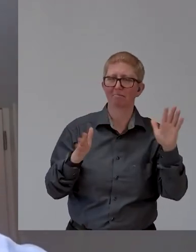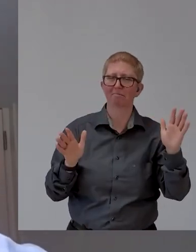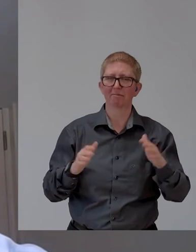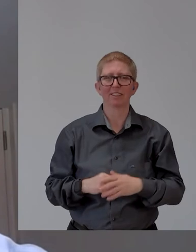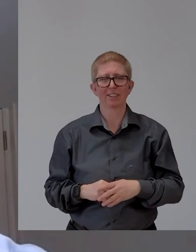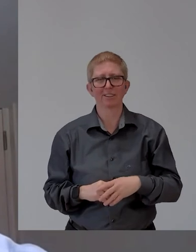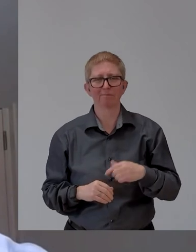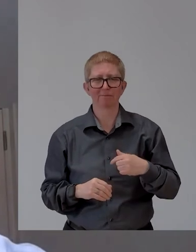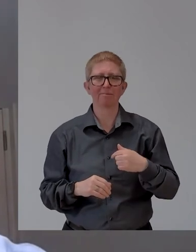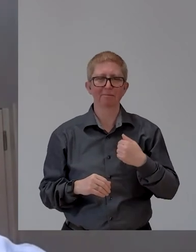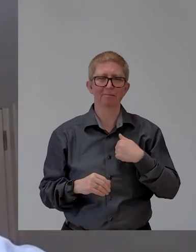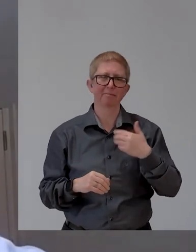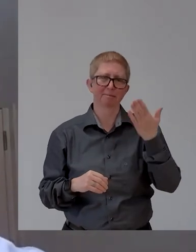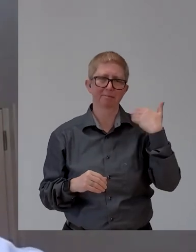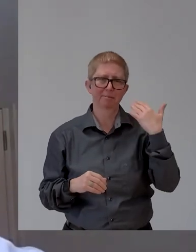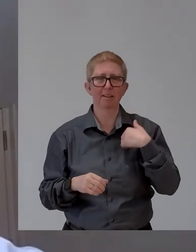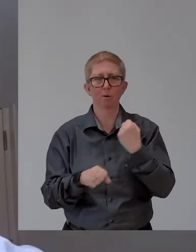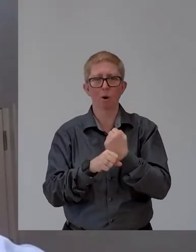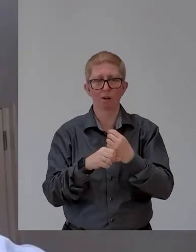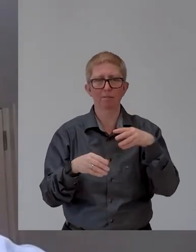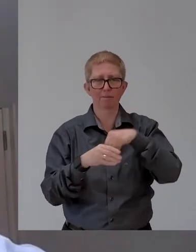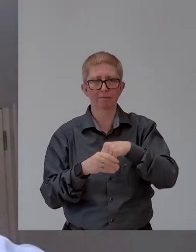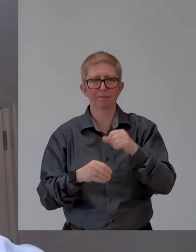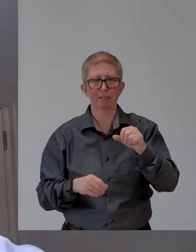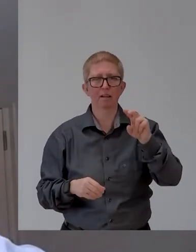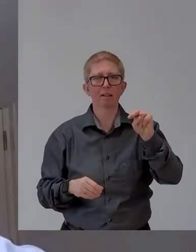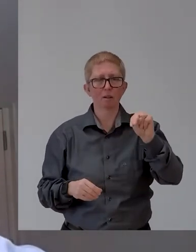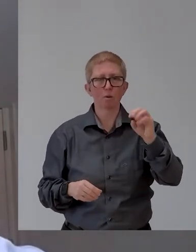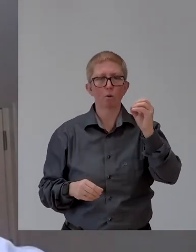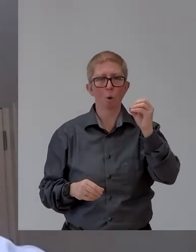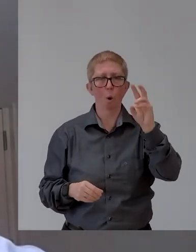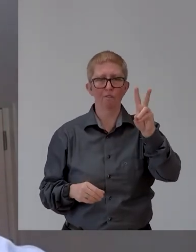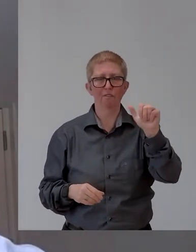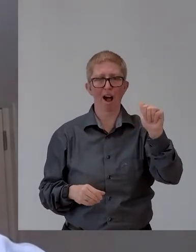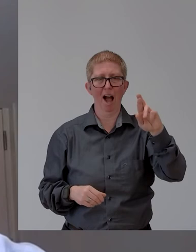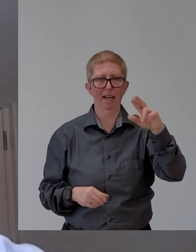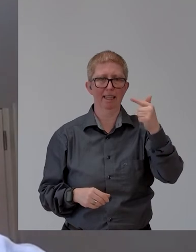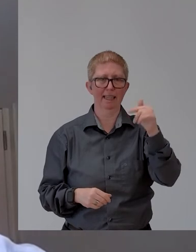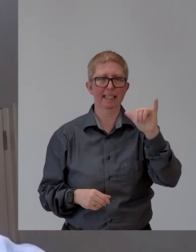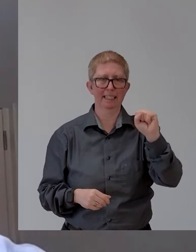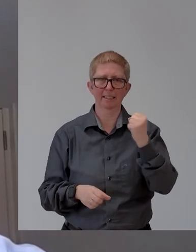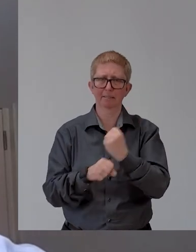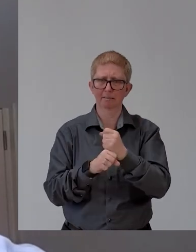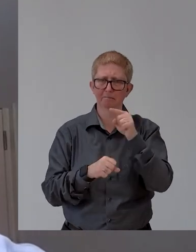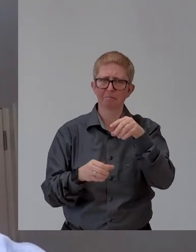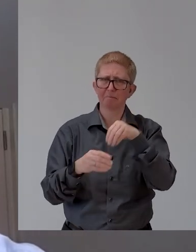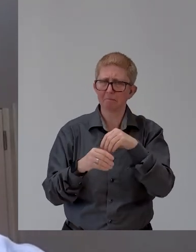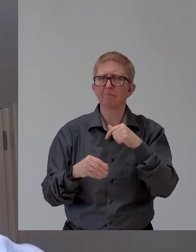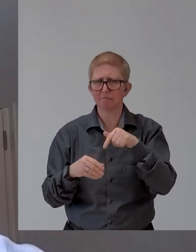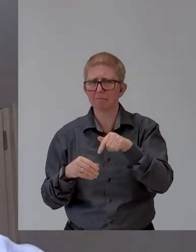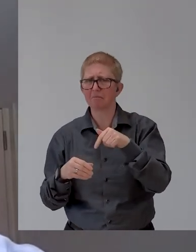and, uh, and then group CIO at, um, ADECO leading IT in both of those companies.